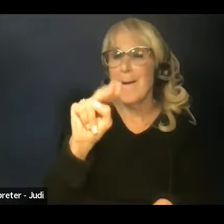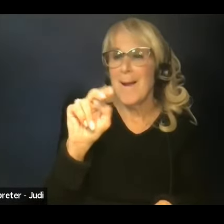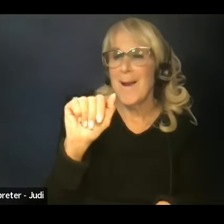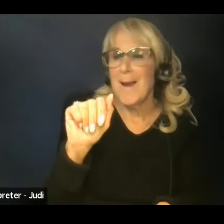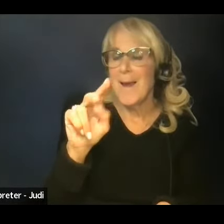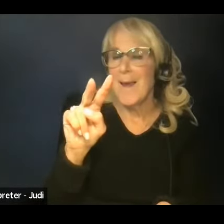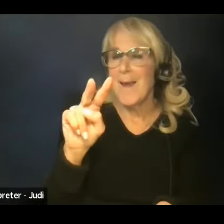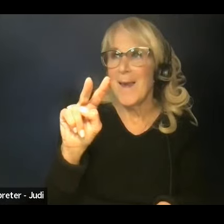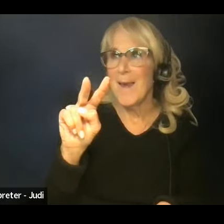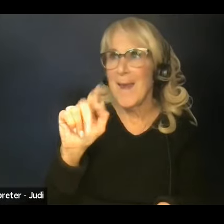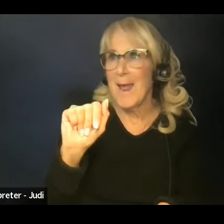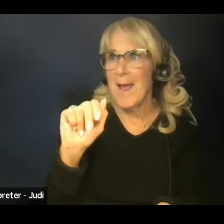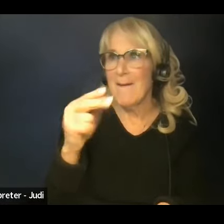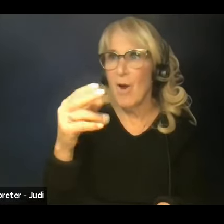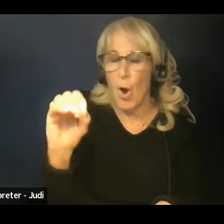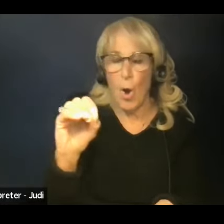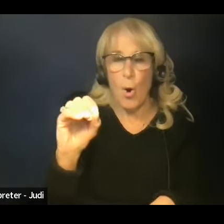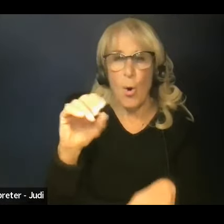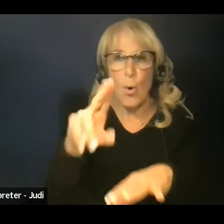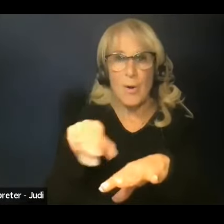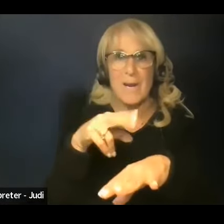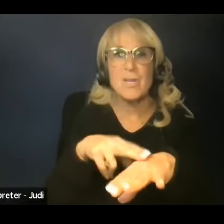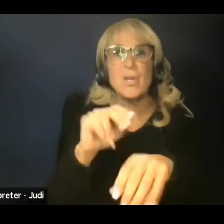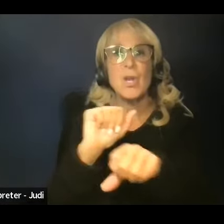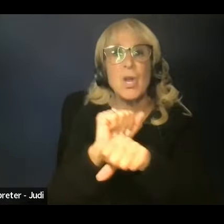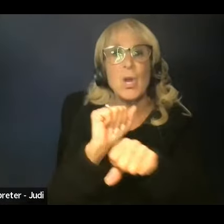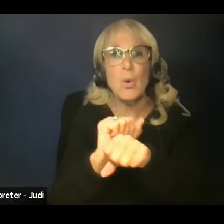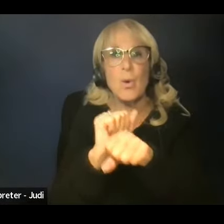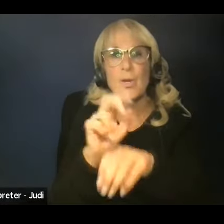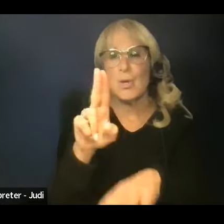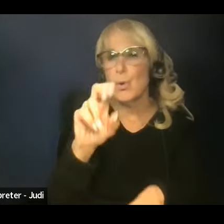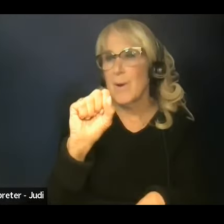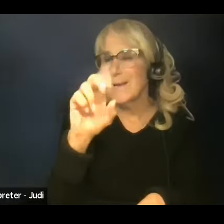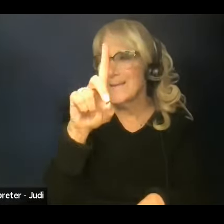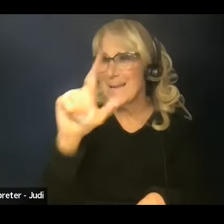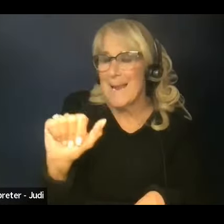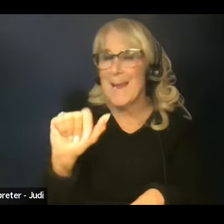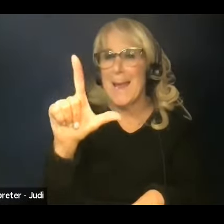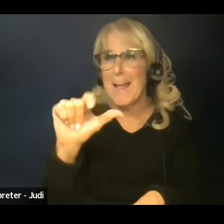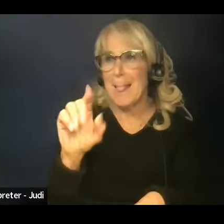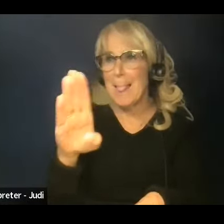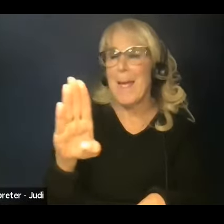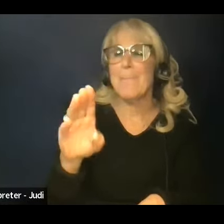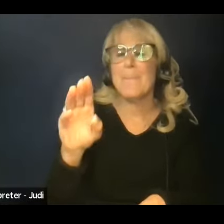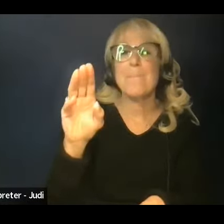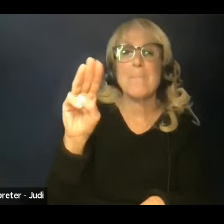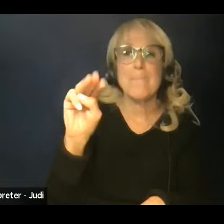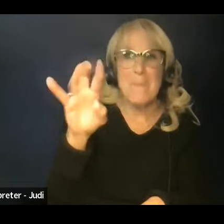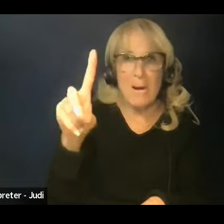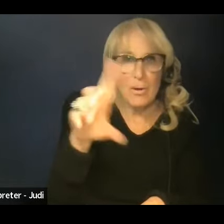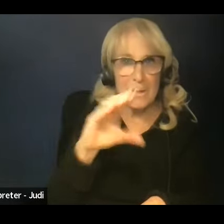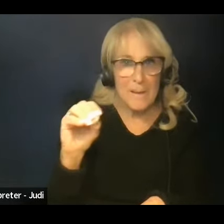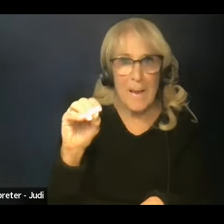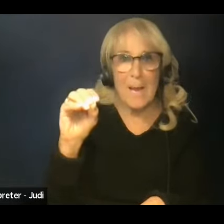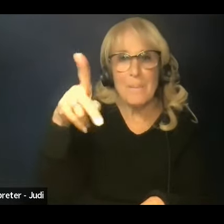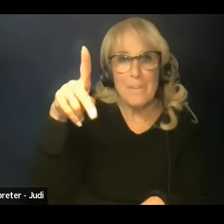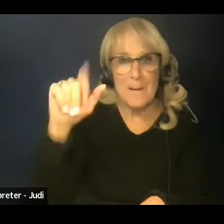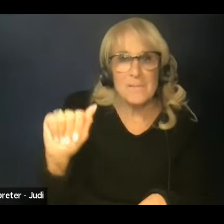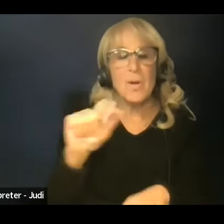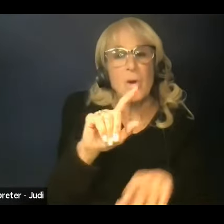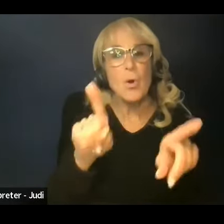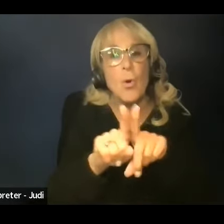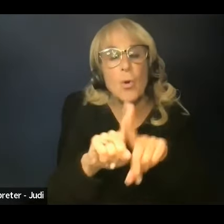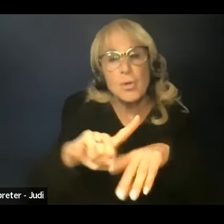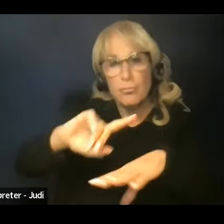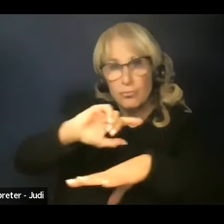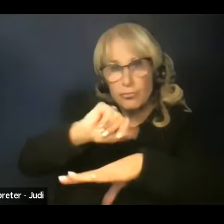Sky has previously worked for USDA labs in Beltsville, Maryland, and in Wynmore, Pennsylvania. He is also the founder and